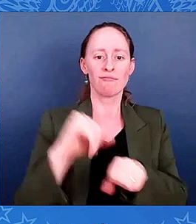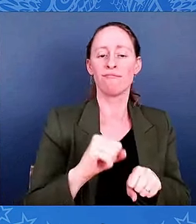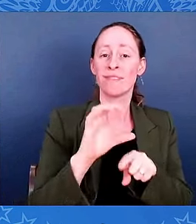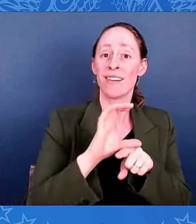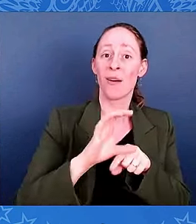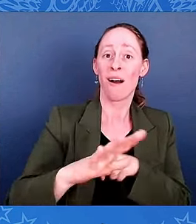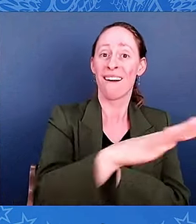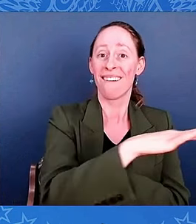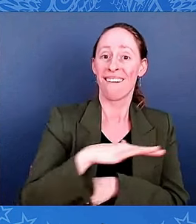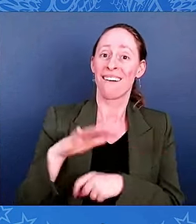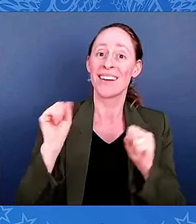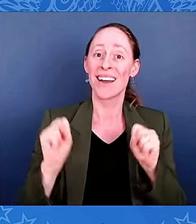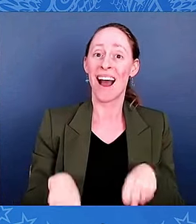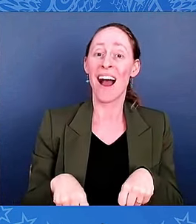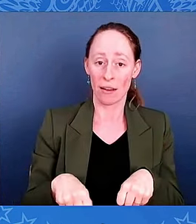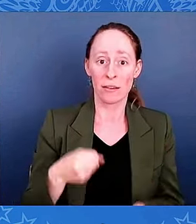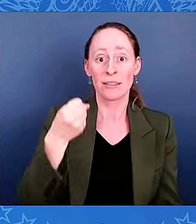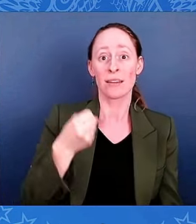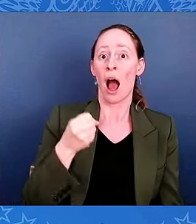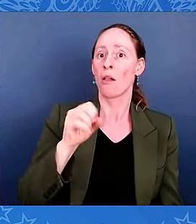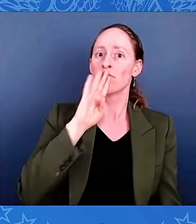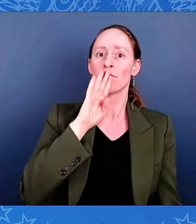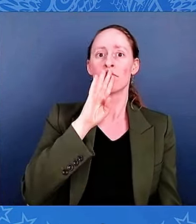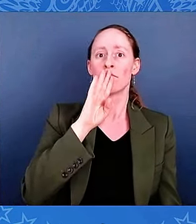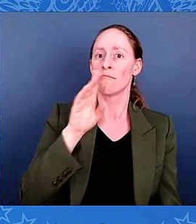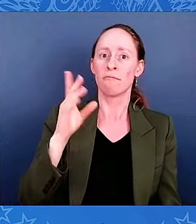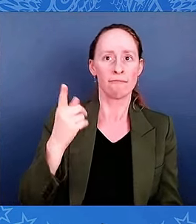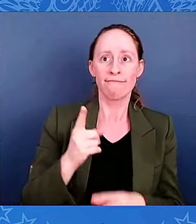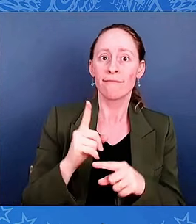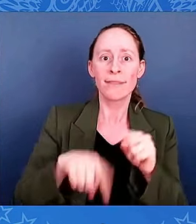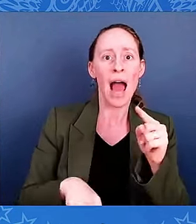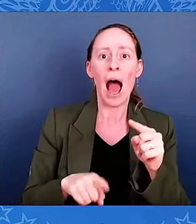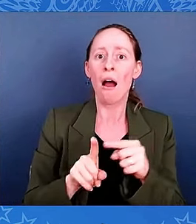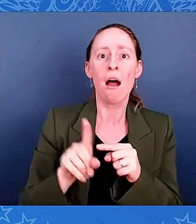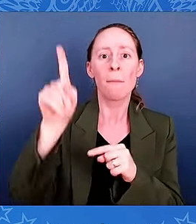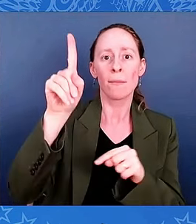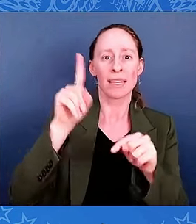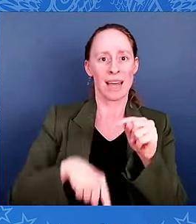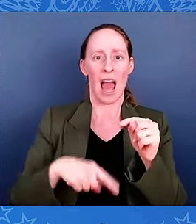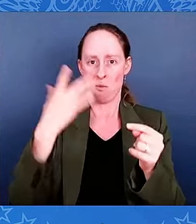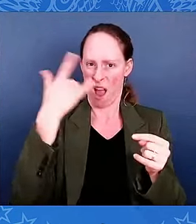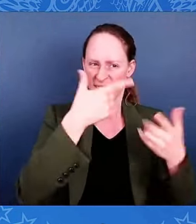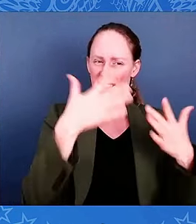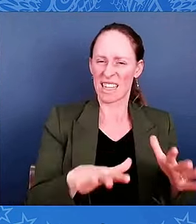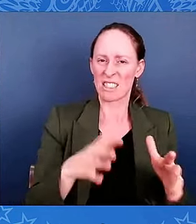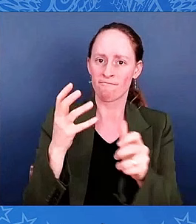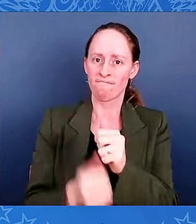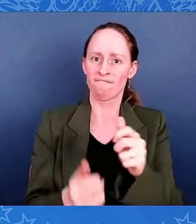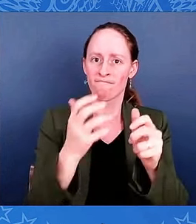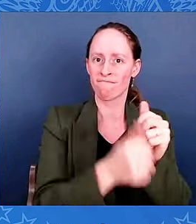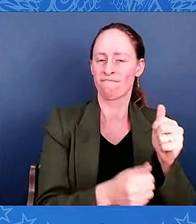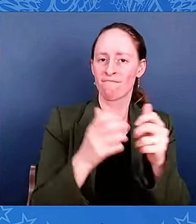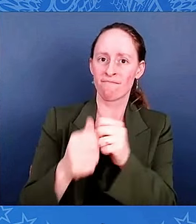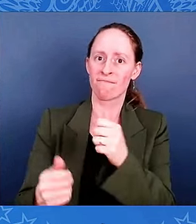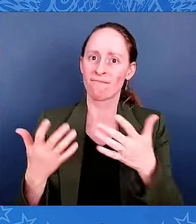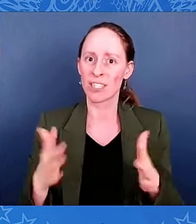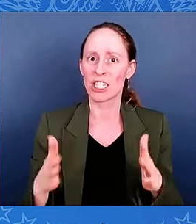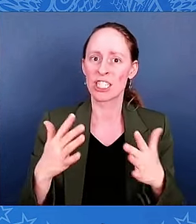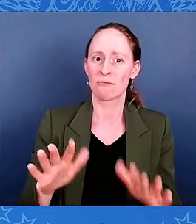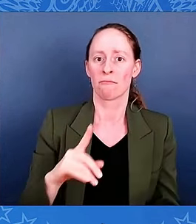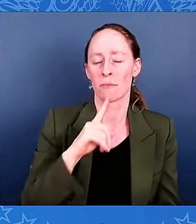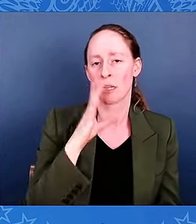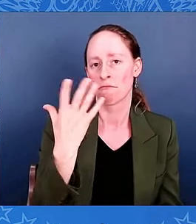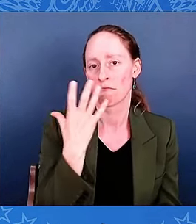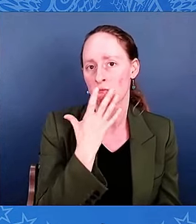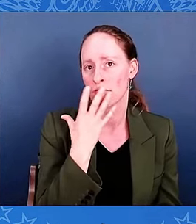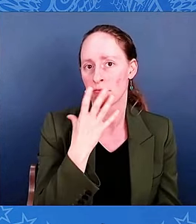valleys. A huge, a huge strategic victory could bring the war to a swift end. The risk of this mission